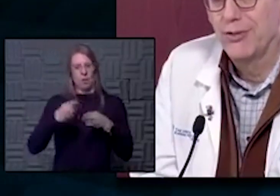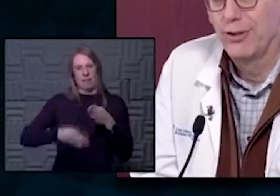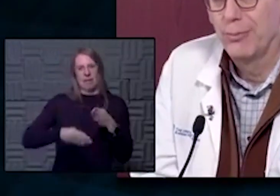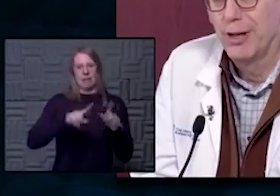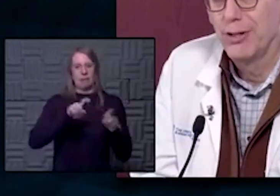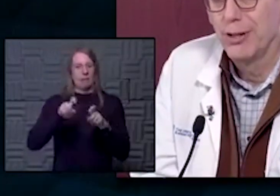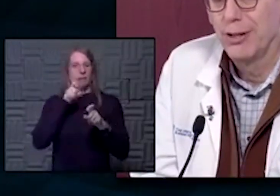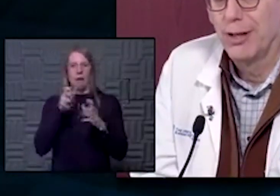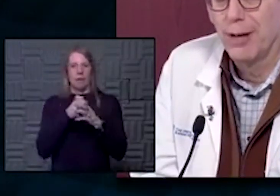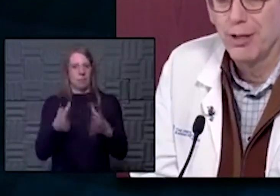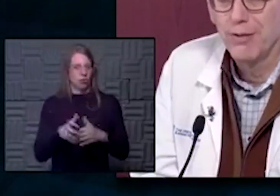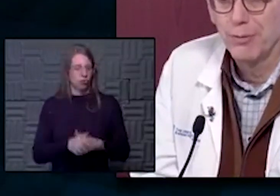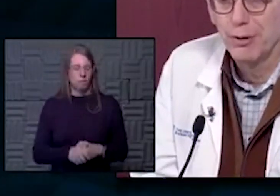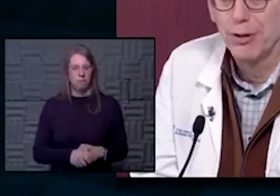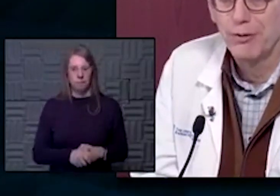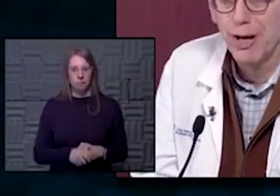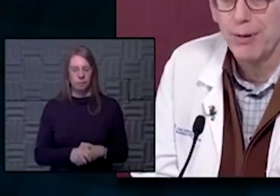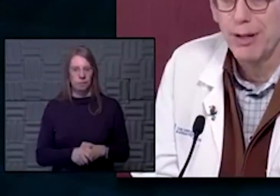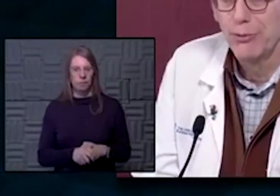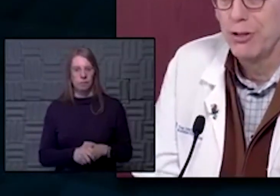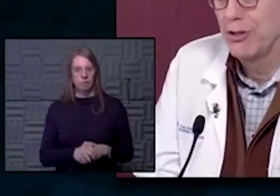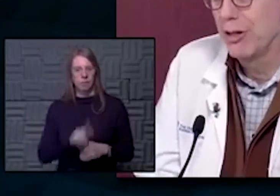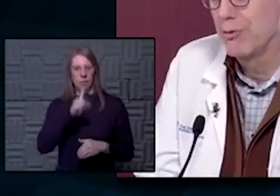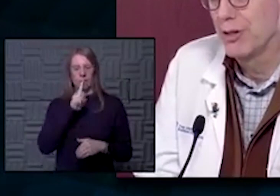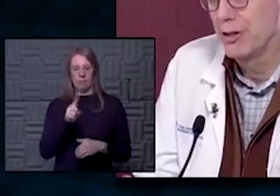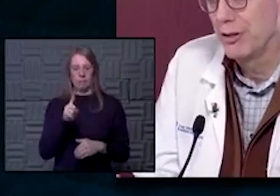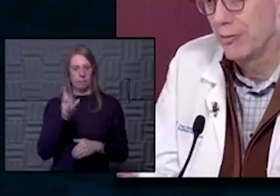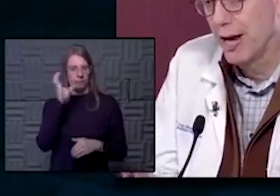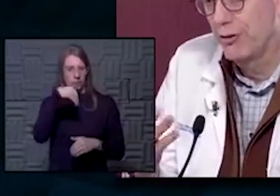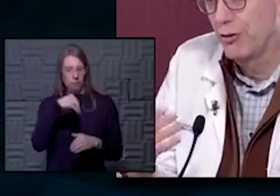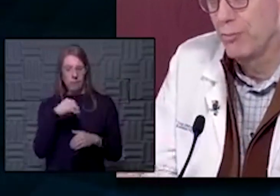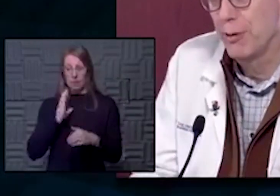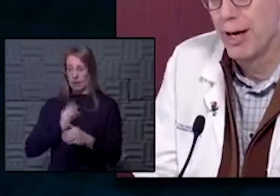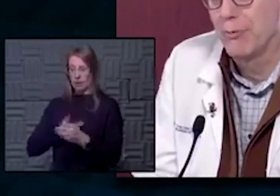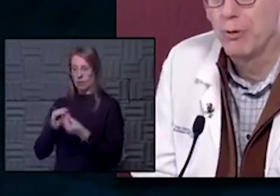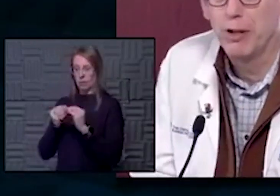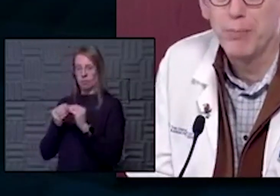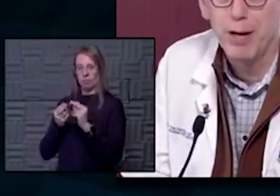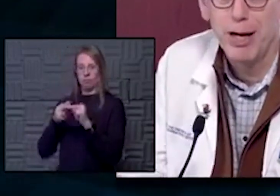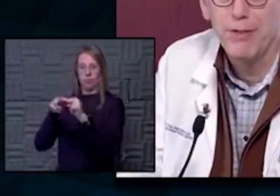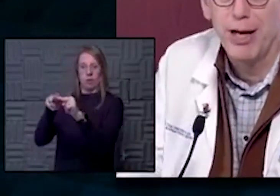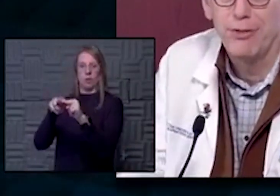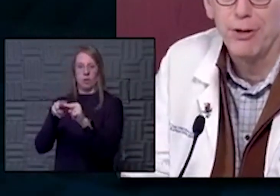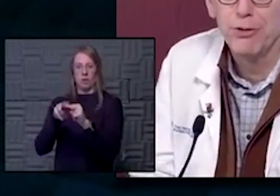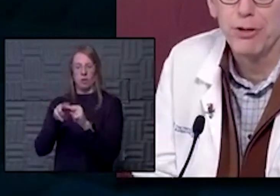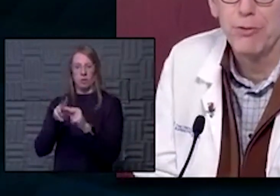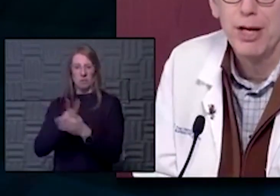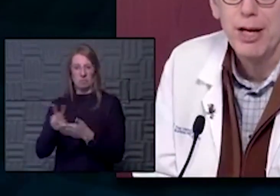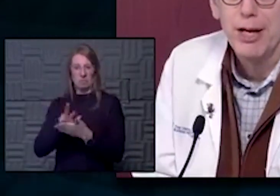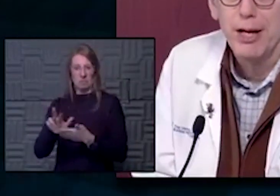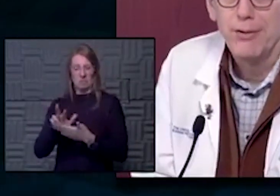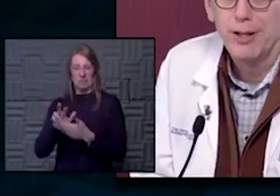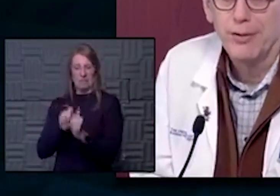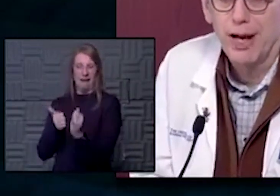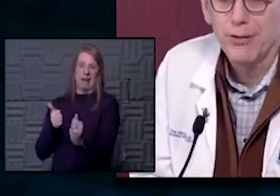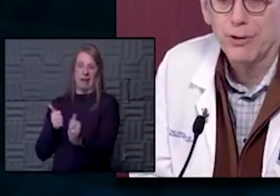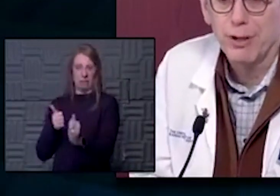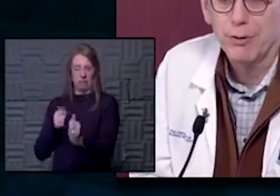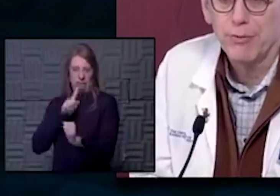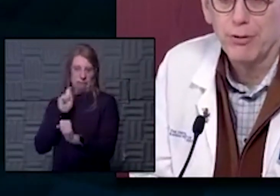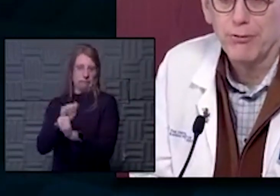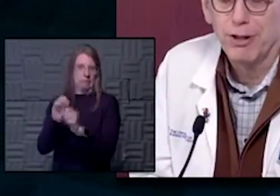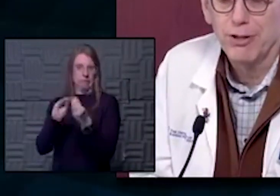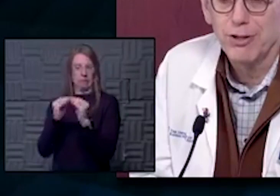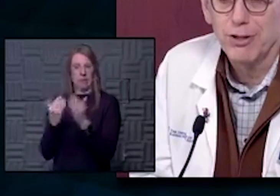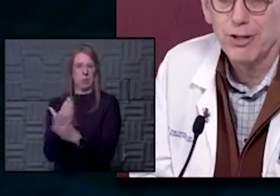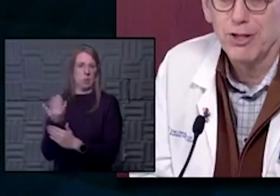just didn't test as much and how much of a real phenomenon it is. We see our numbers continue to rise. As you point out, we're weeks behind that though. So the actual